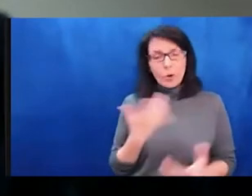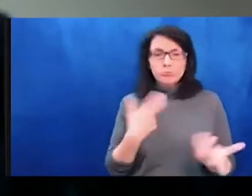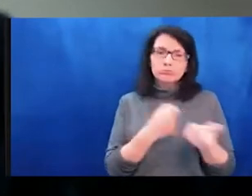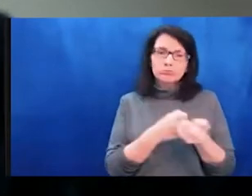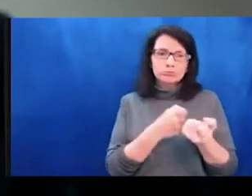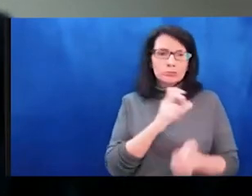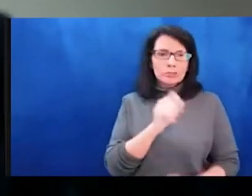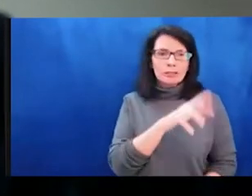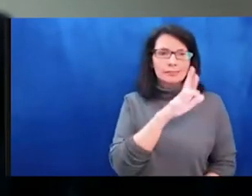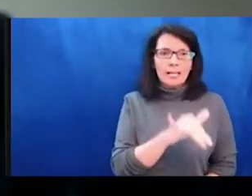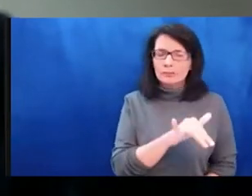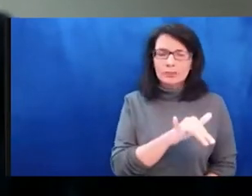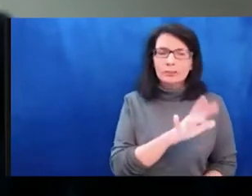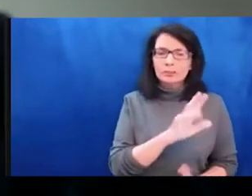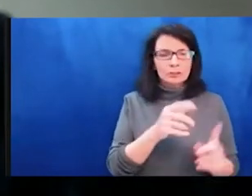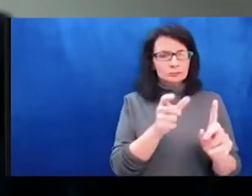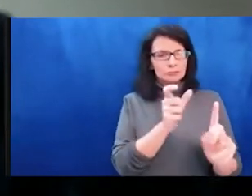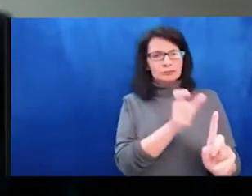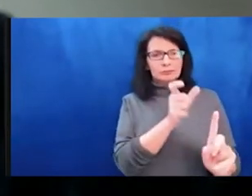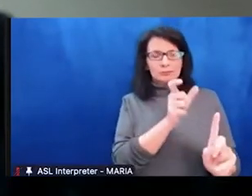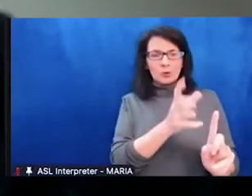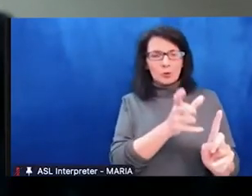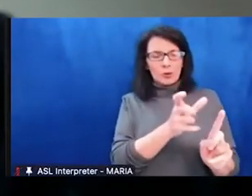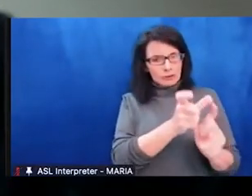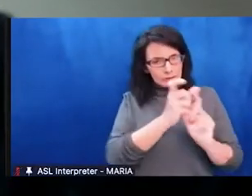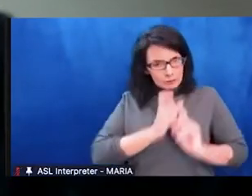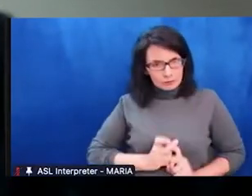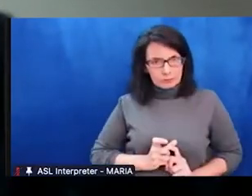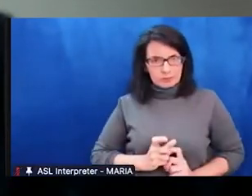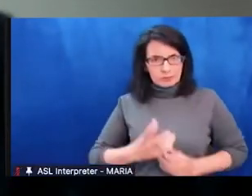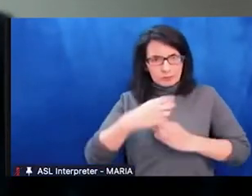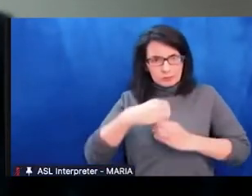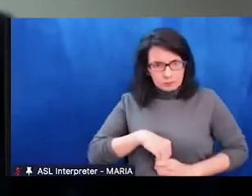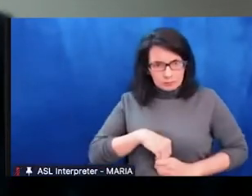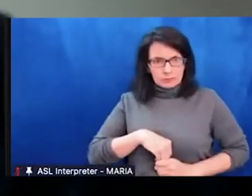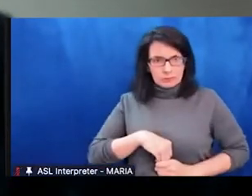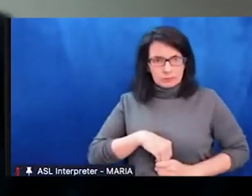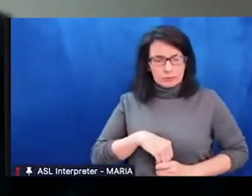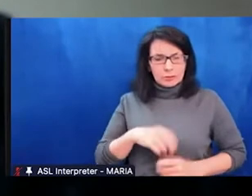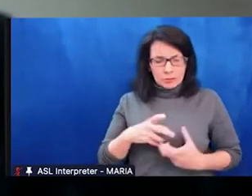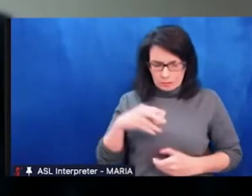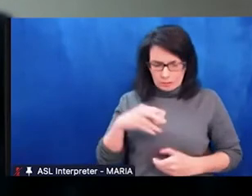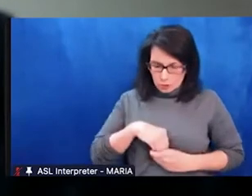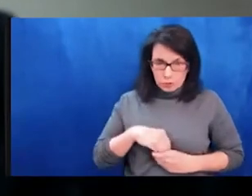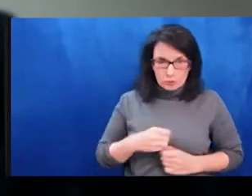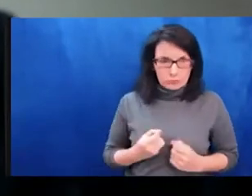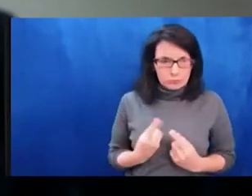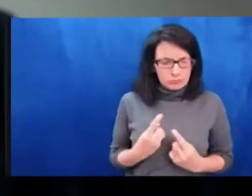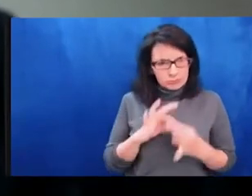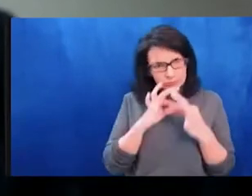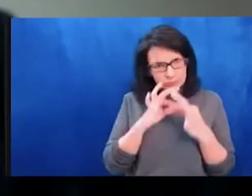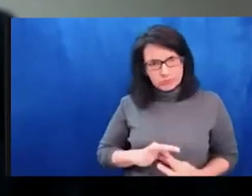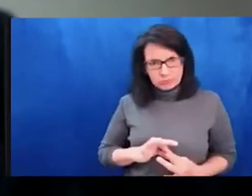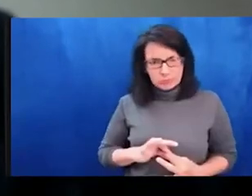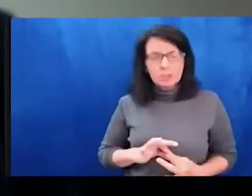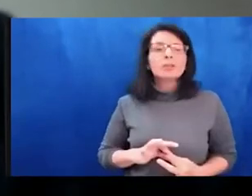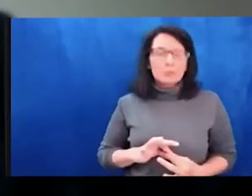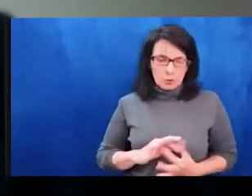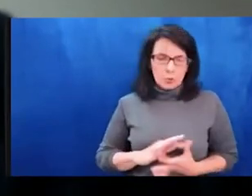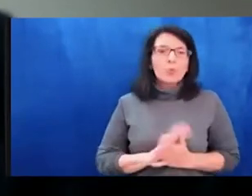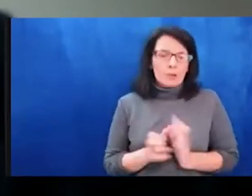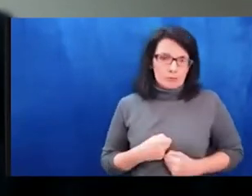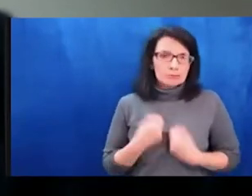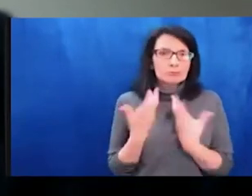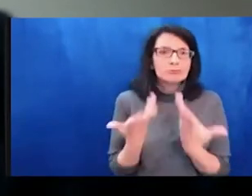It And if you feel like you are in solidarity with